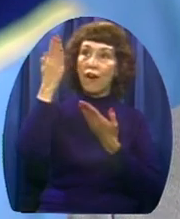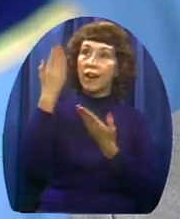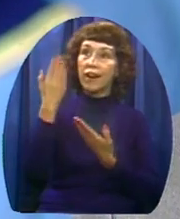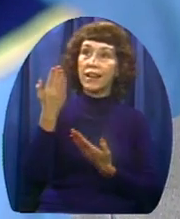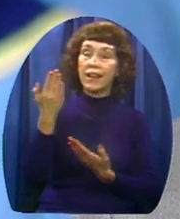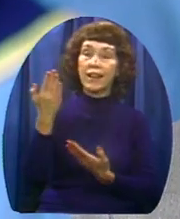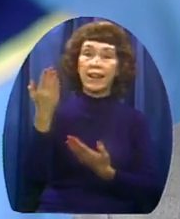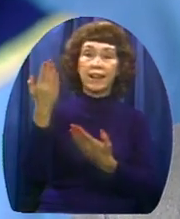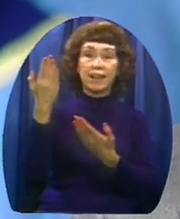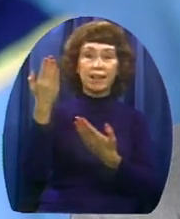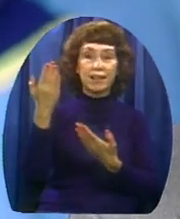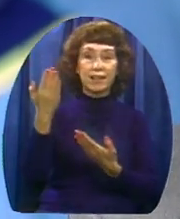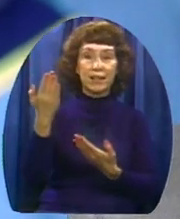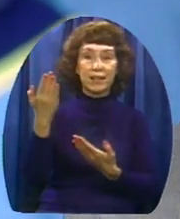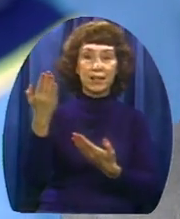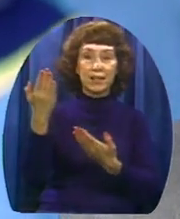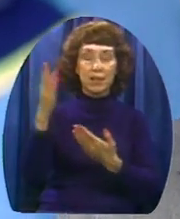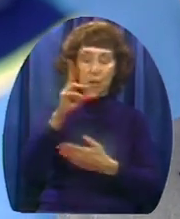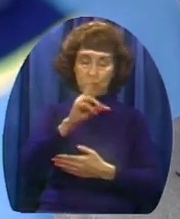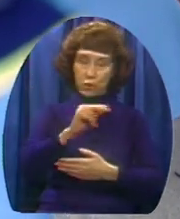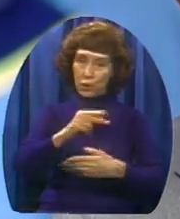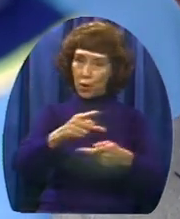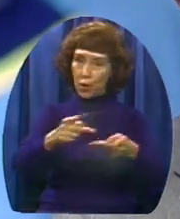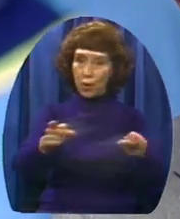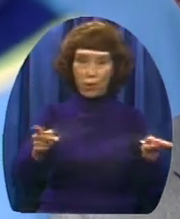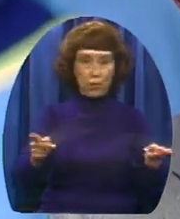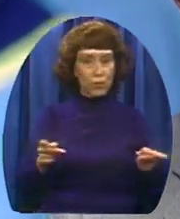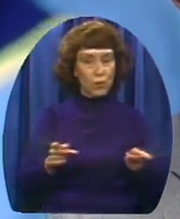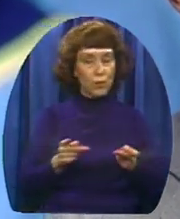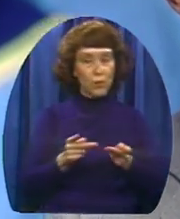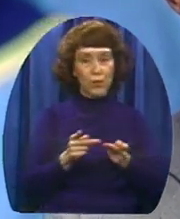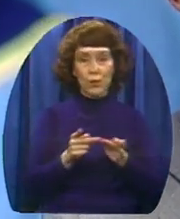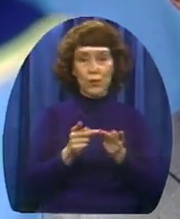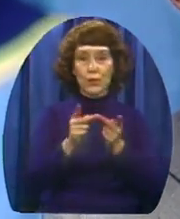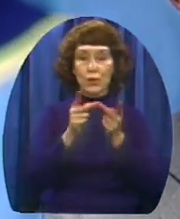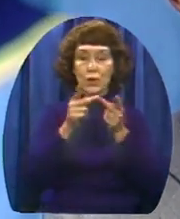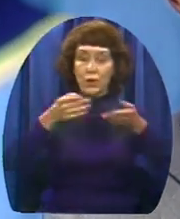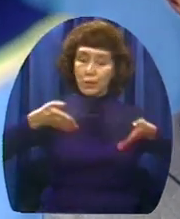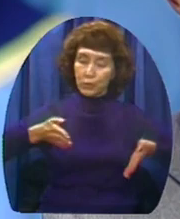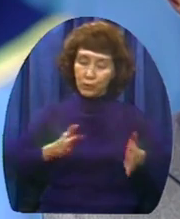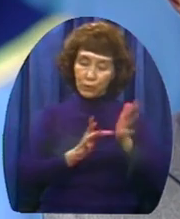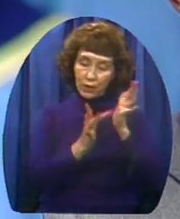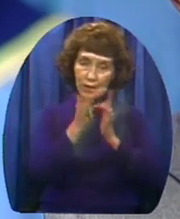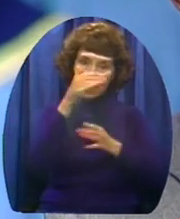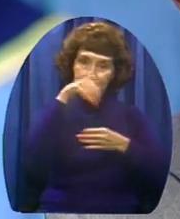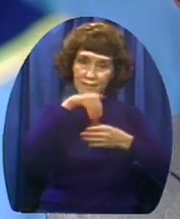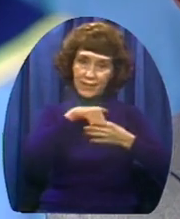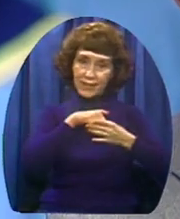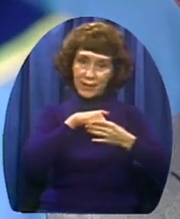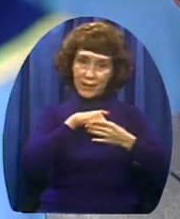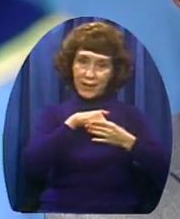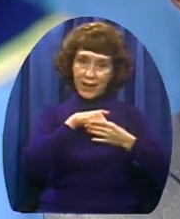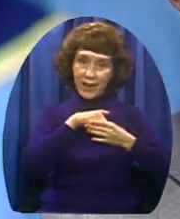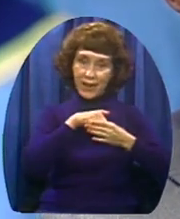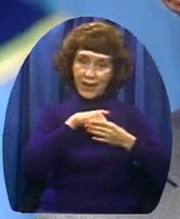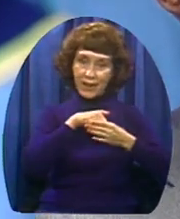No room to let Him in